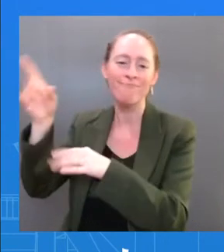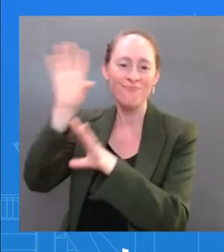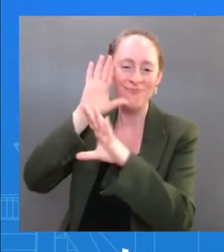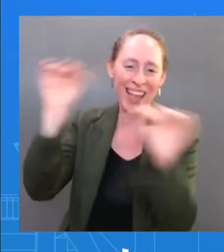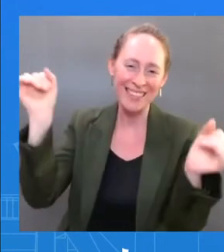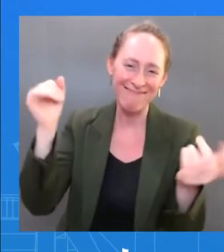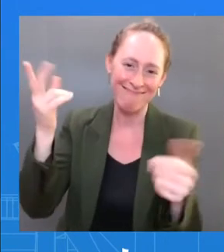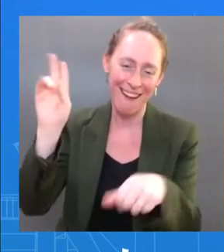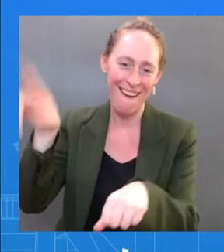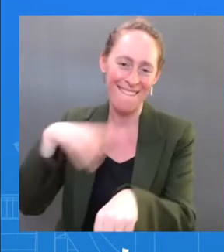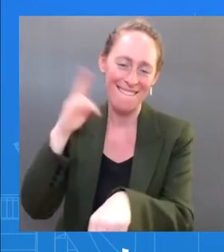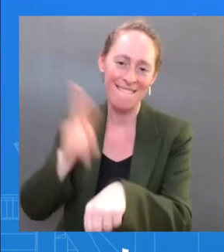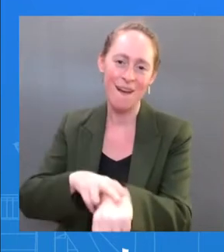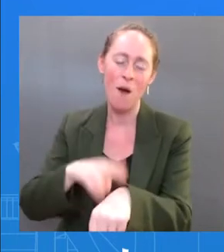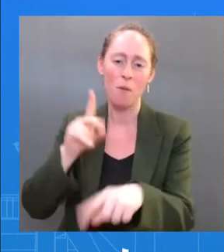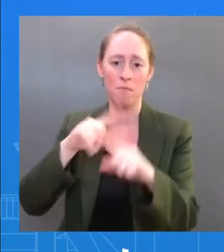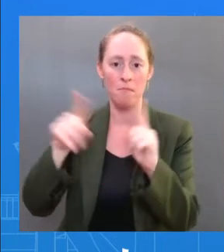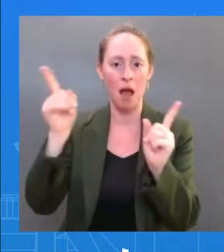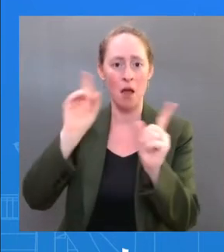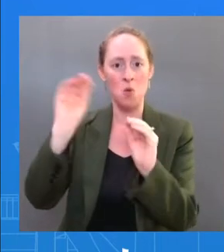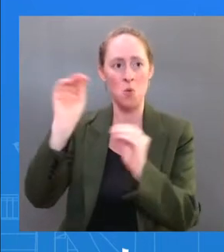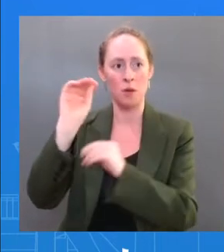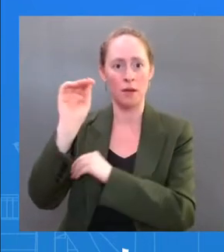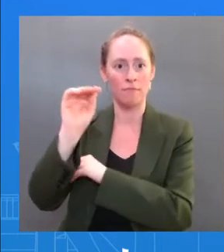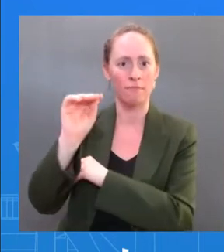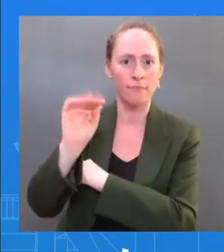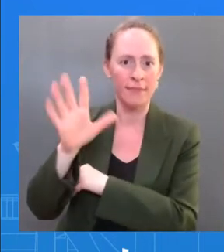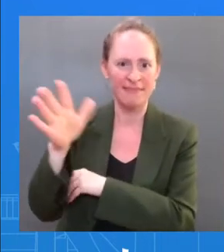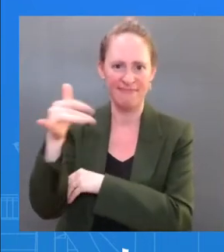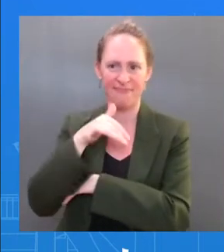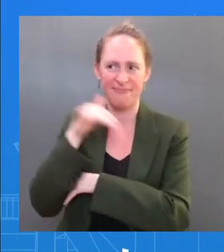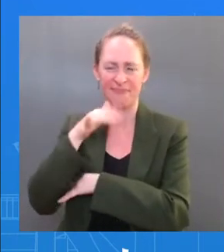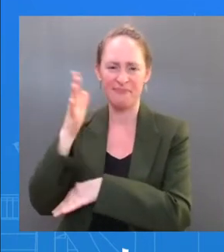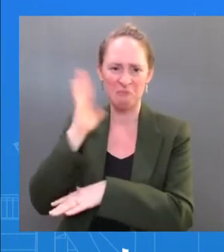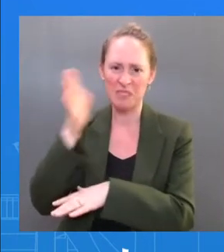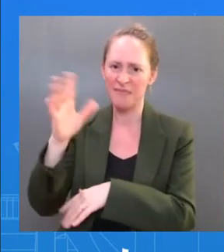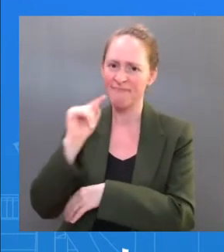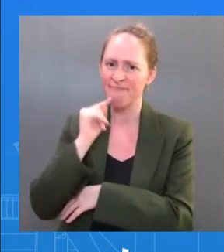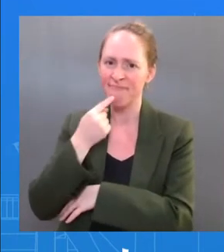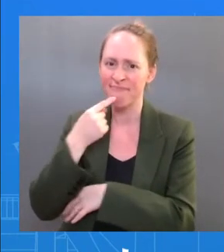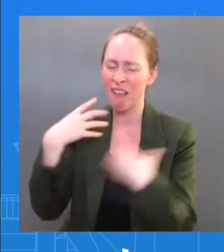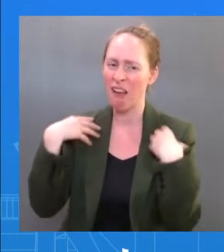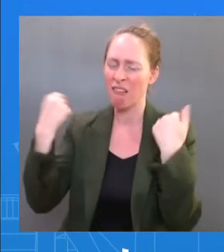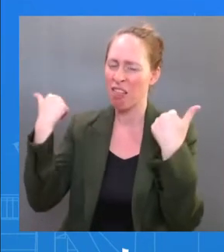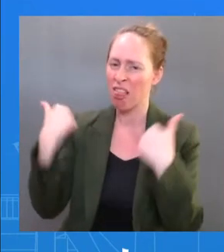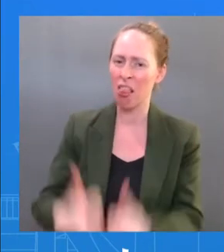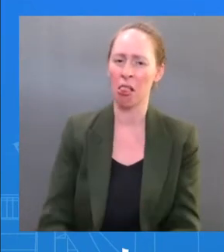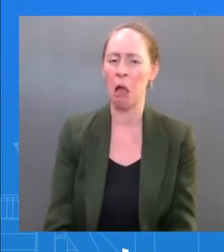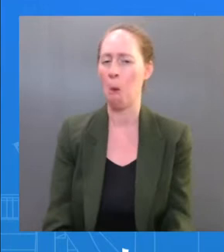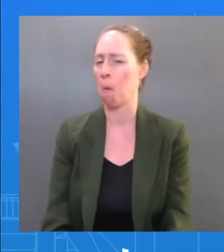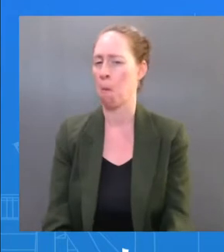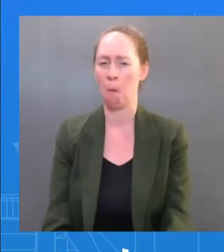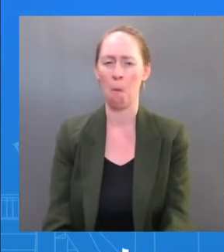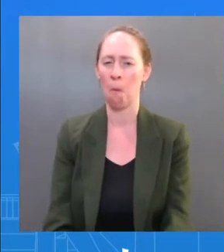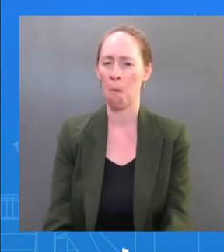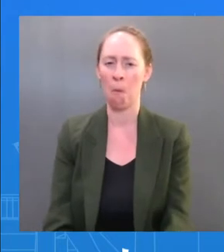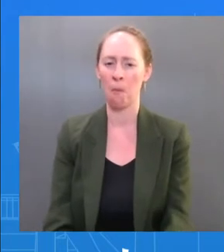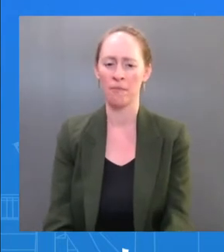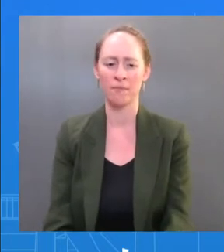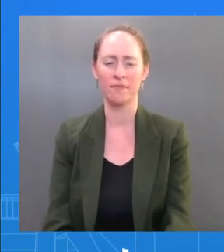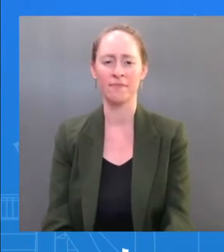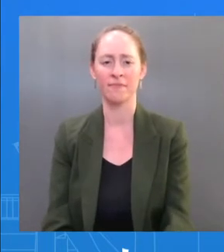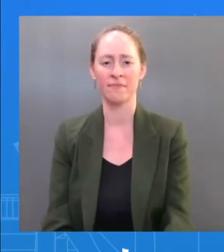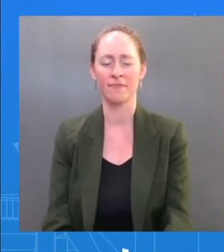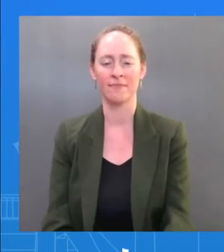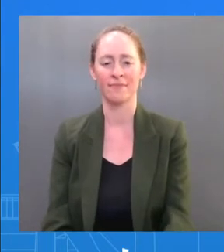symptoms at this point. I'm going to hold on. I'm to go to the back. Go ahead, April. I'll come back. I want to follow up on that. A couple of questions. So if the President's if the